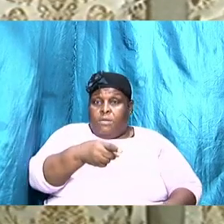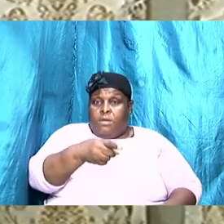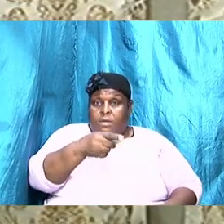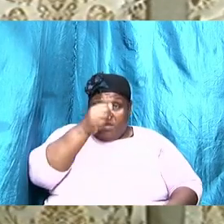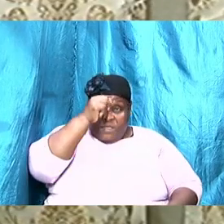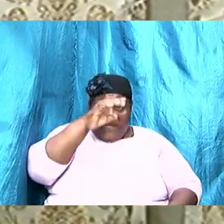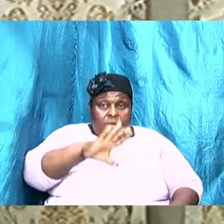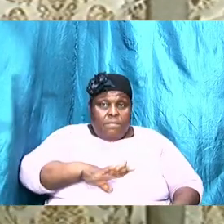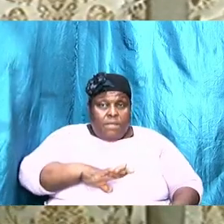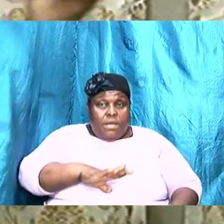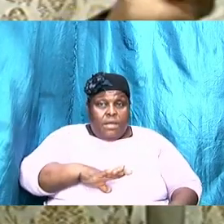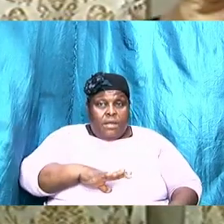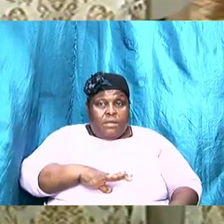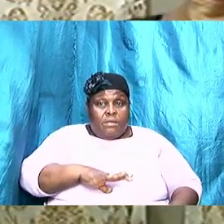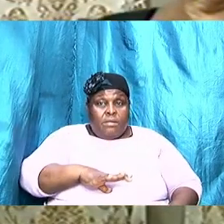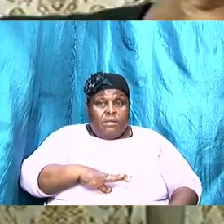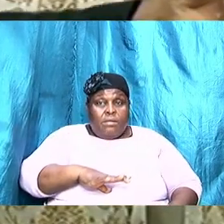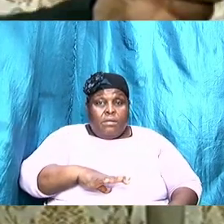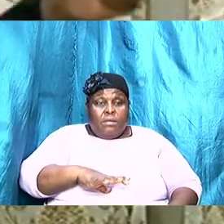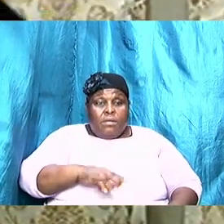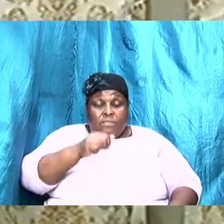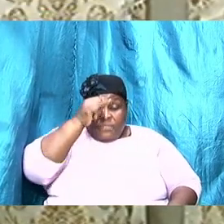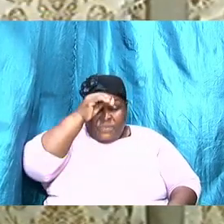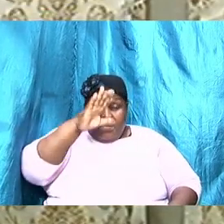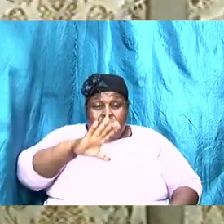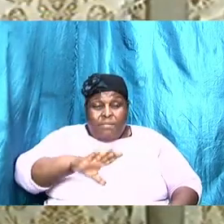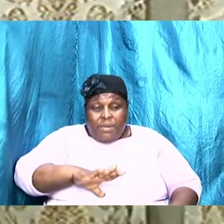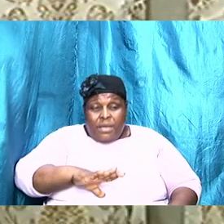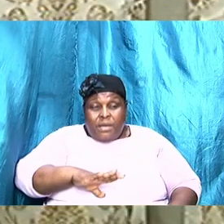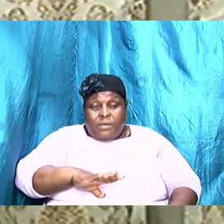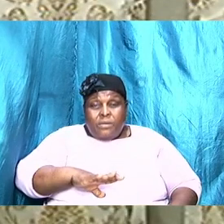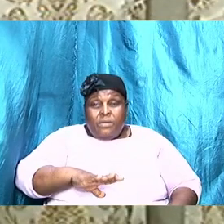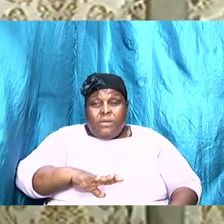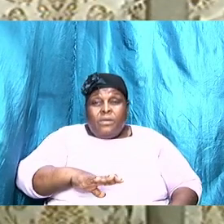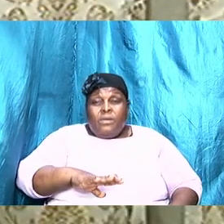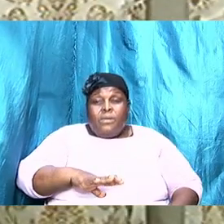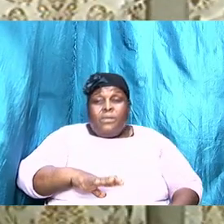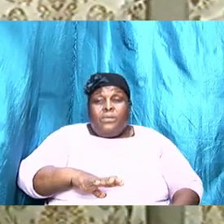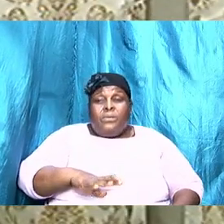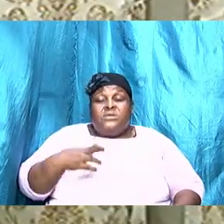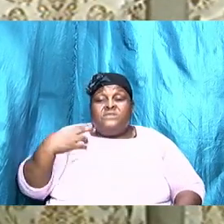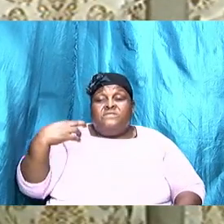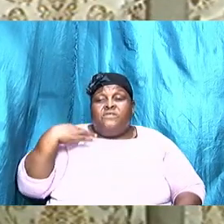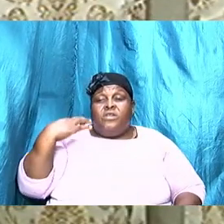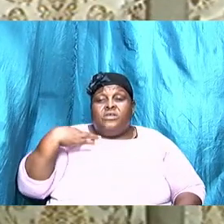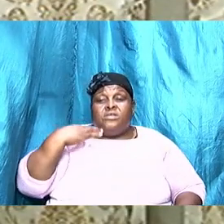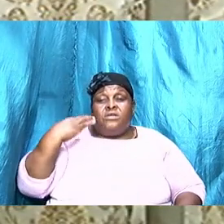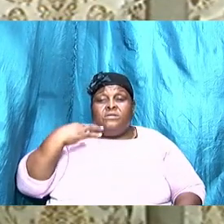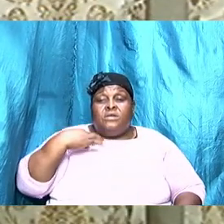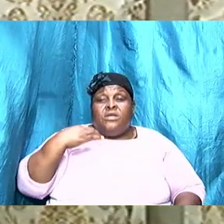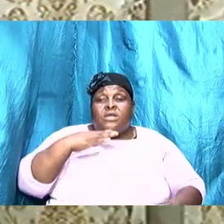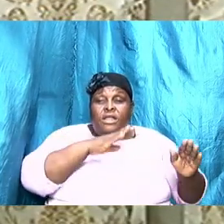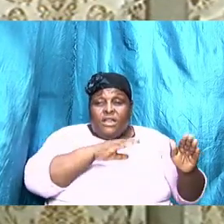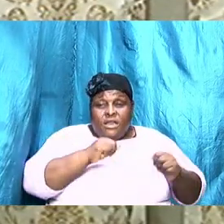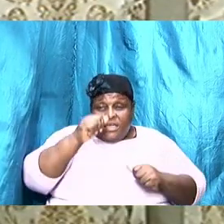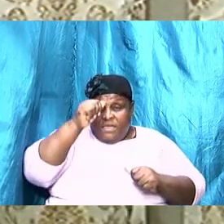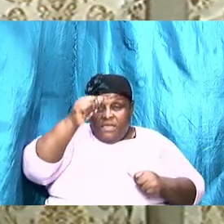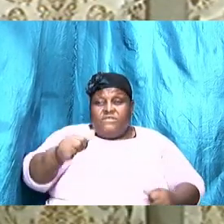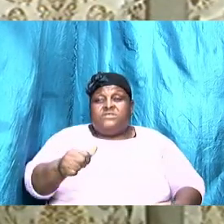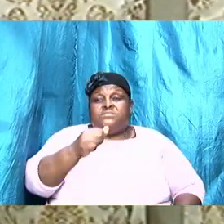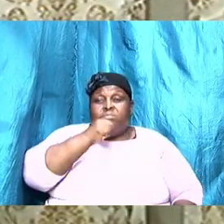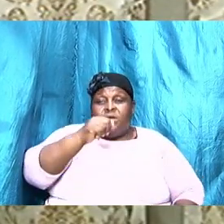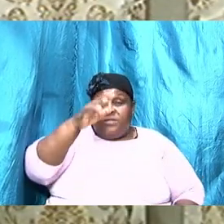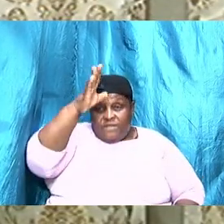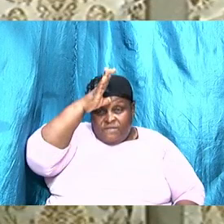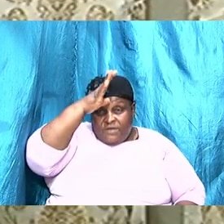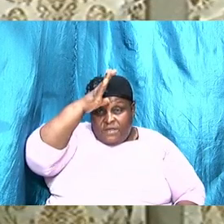away from her source so he was supposed to voluntarily leave his source to establish himself so that he